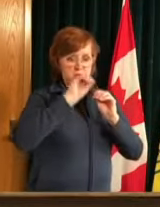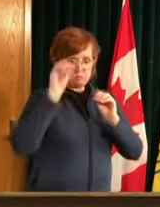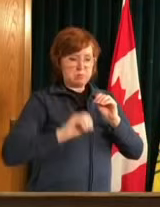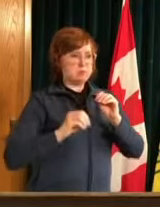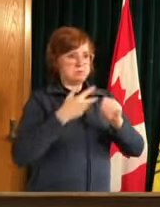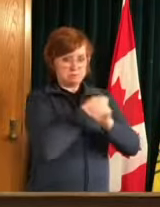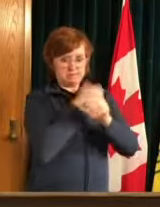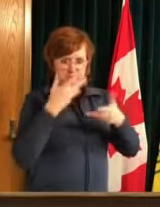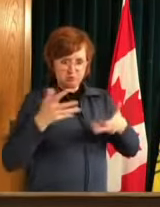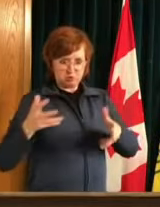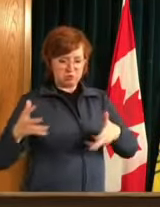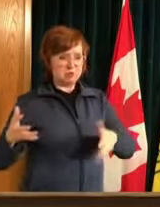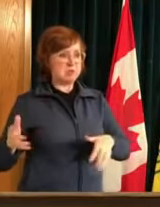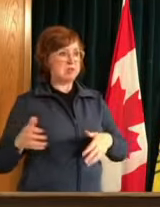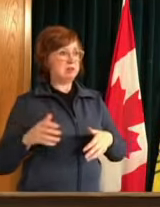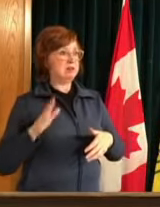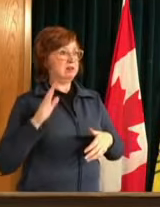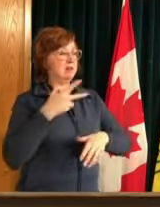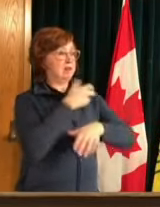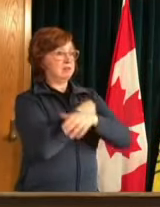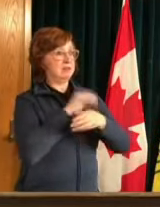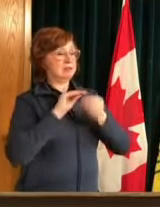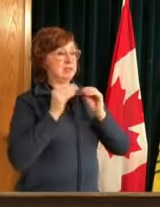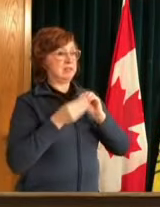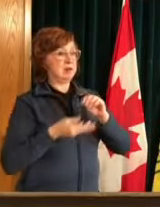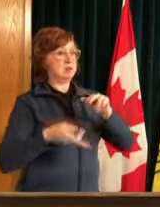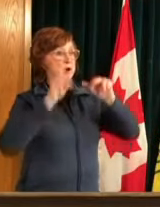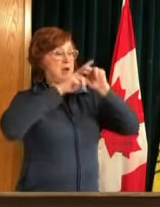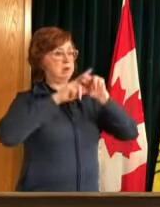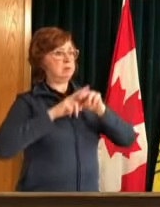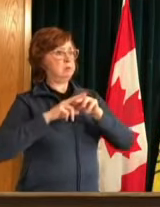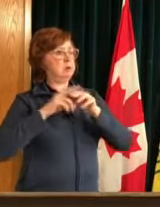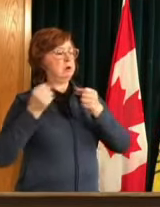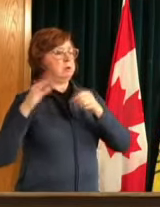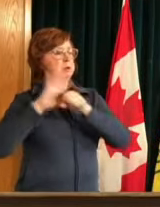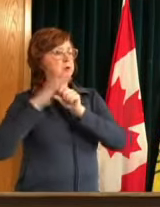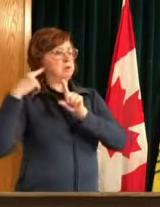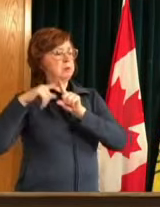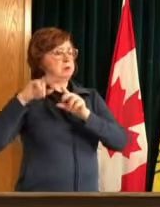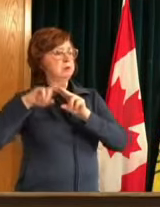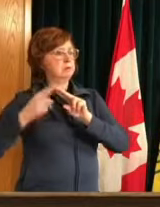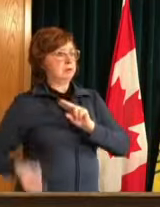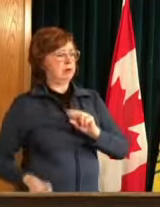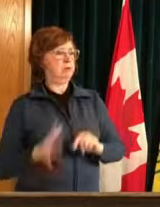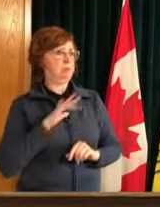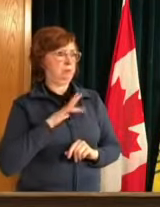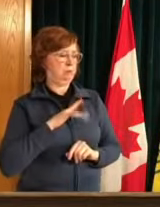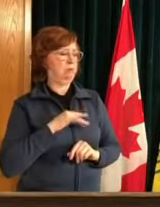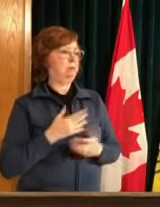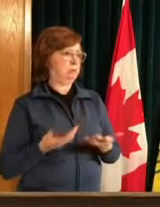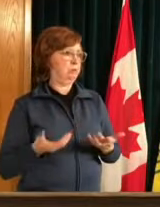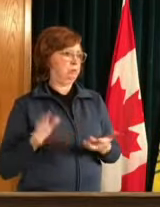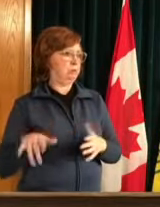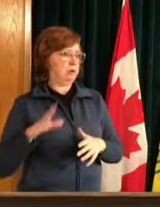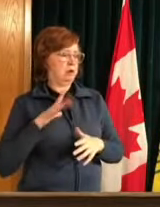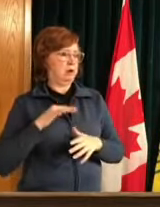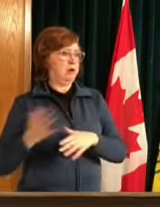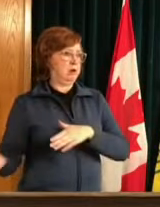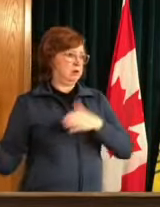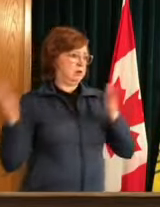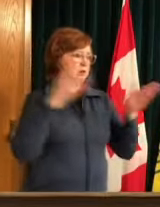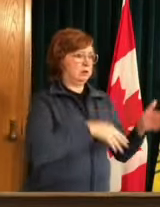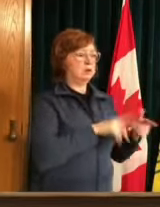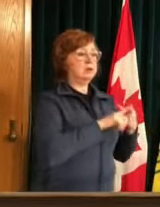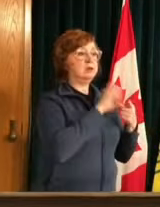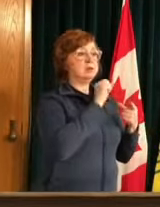for uh their case rates what that has done for their hospitalization rates um the and and and you look at where saskatchewan is with 33 of